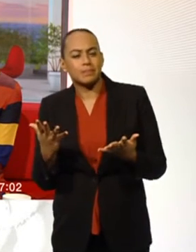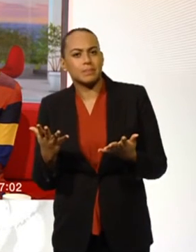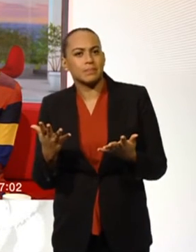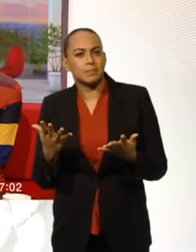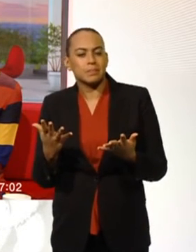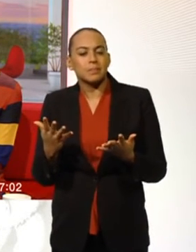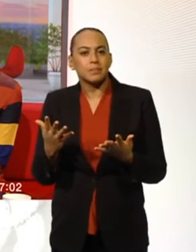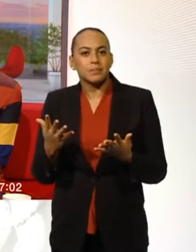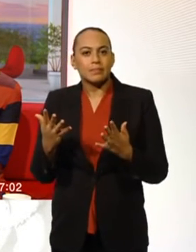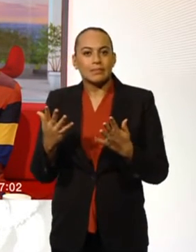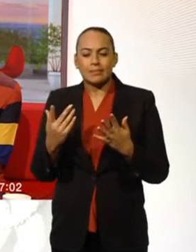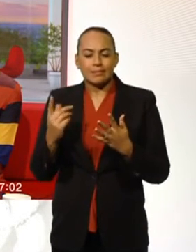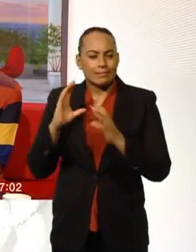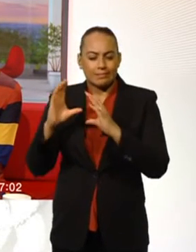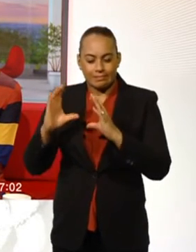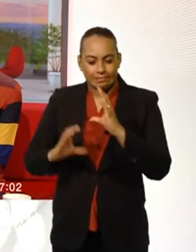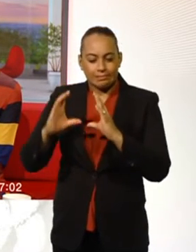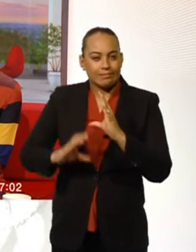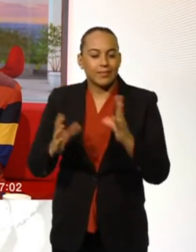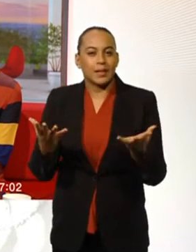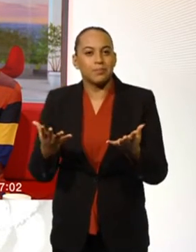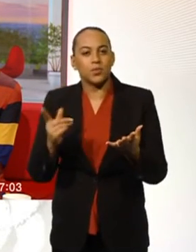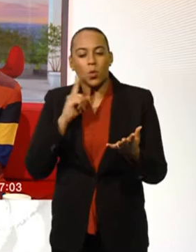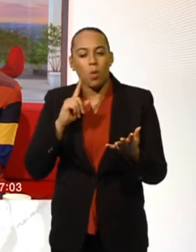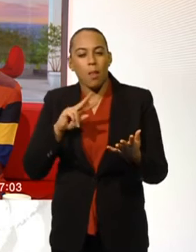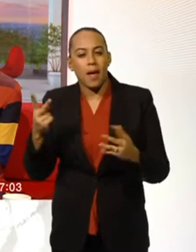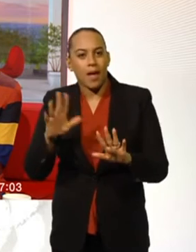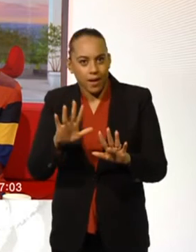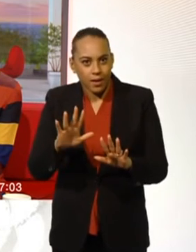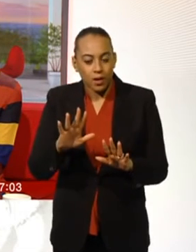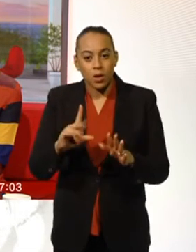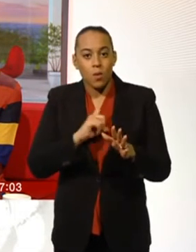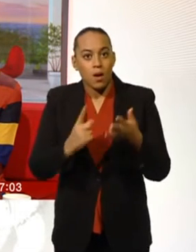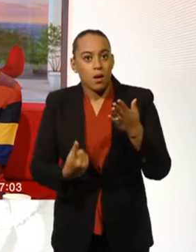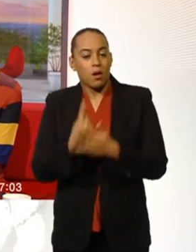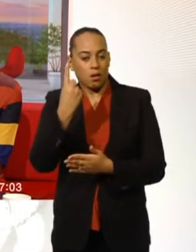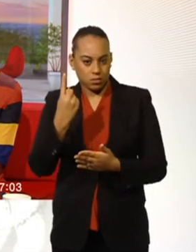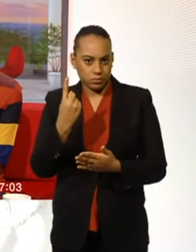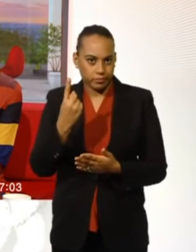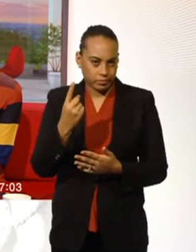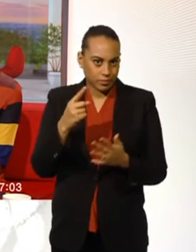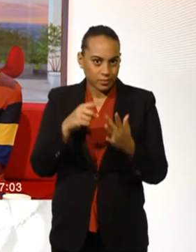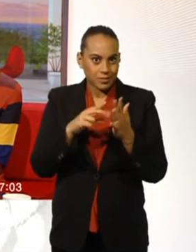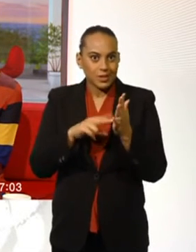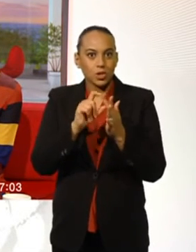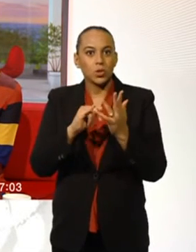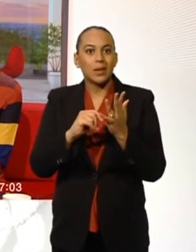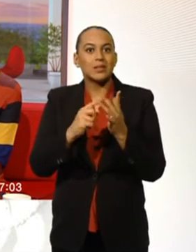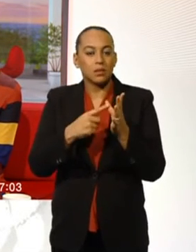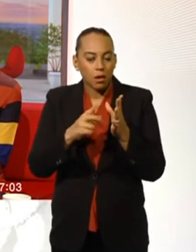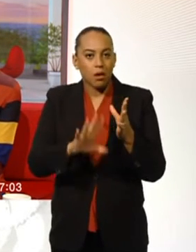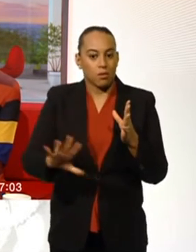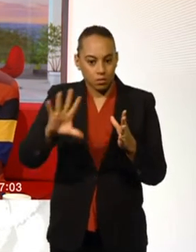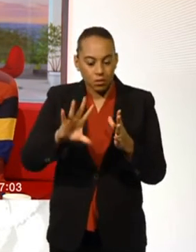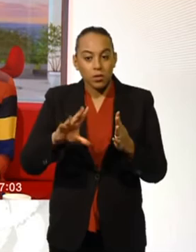a moment. You can tell we've got one or two problems with the communications there. We're just reporting this morning on this series of explosions in Jakarta. We'll get the very